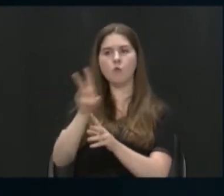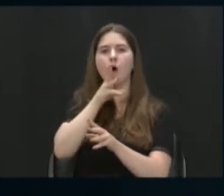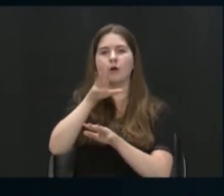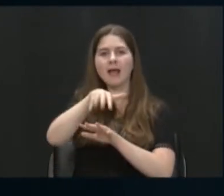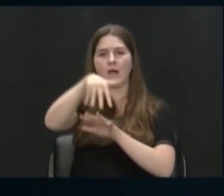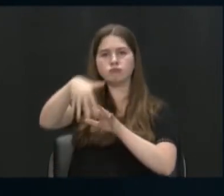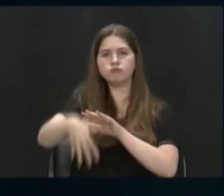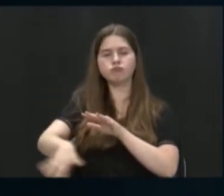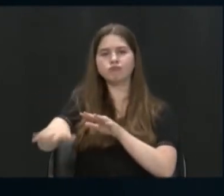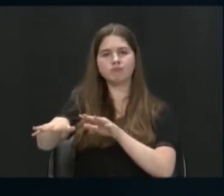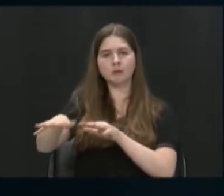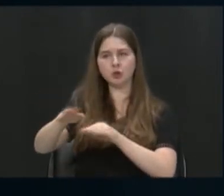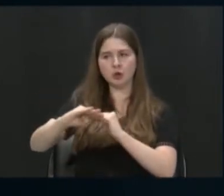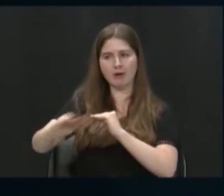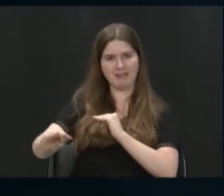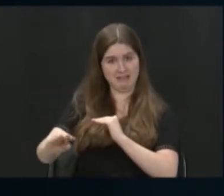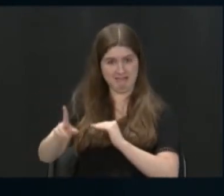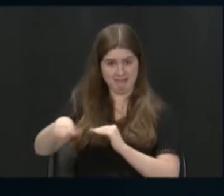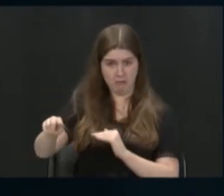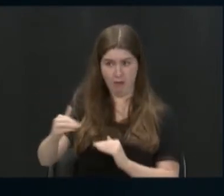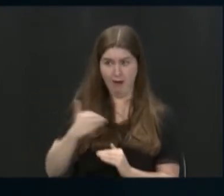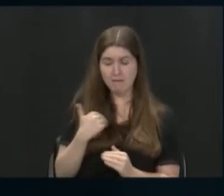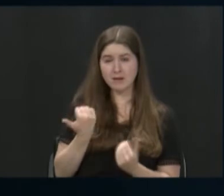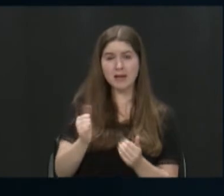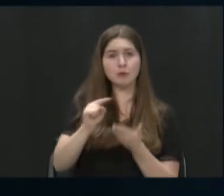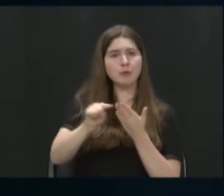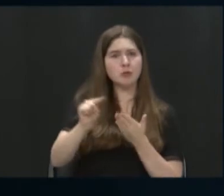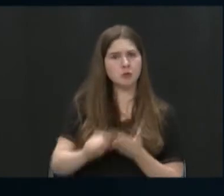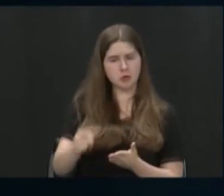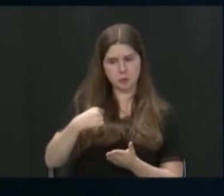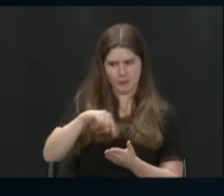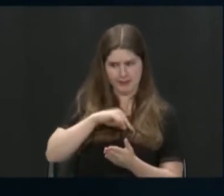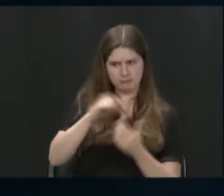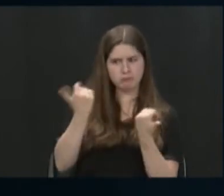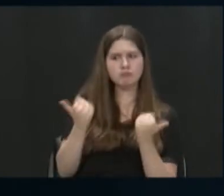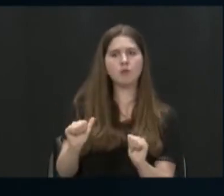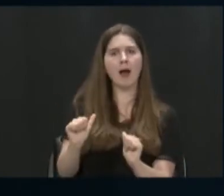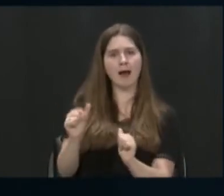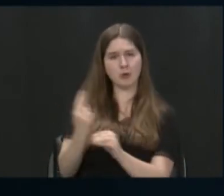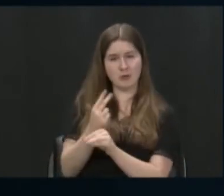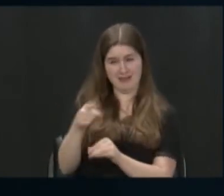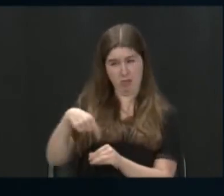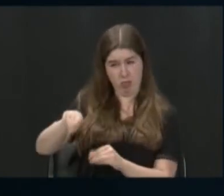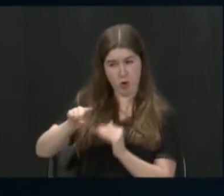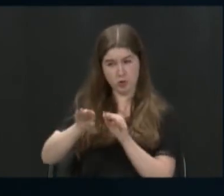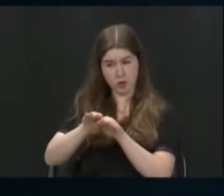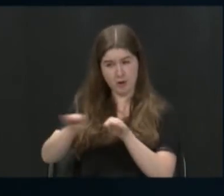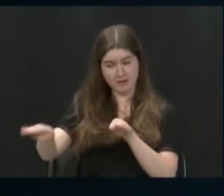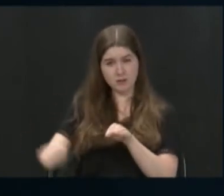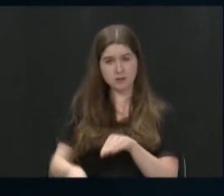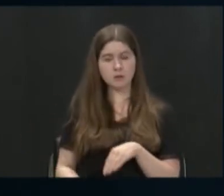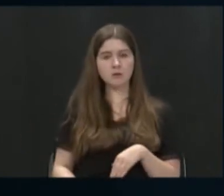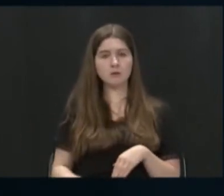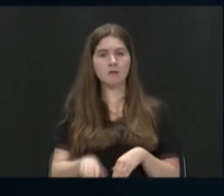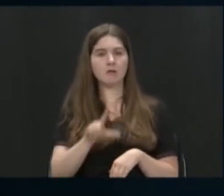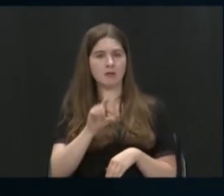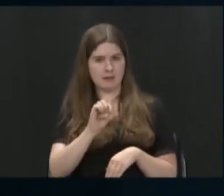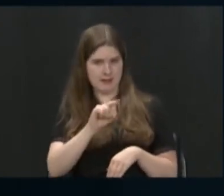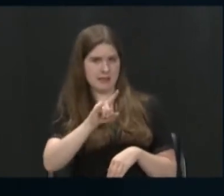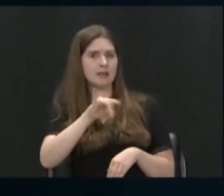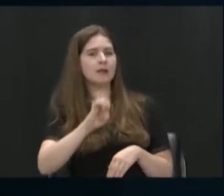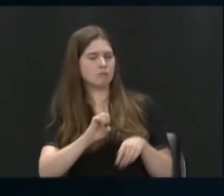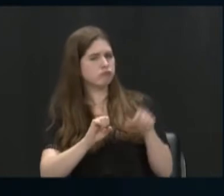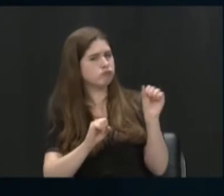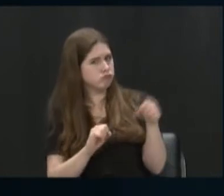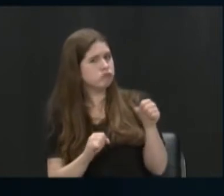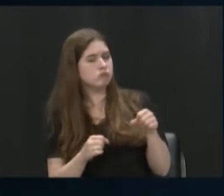research that you know of that's going on or any places that we could turn to that are using those kinds of surfaces? I would say yes. I mean, we use